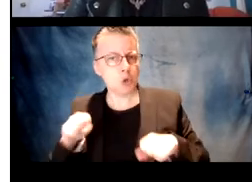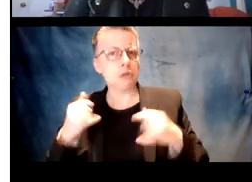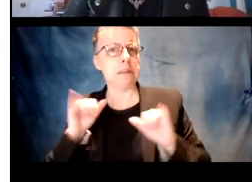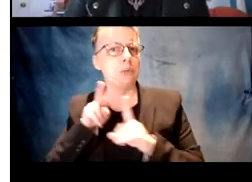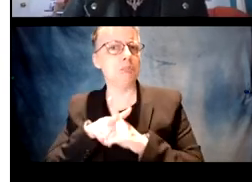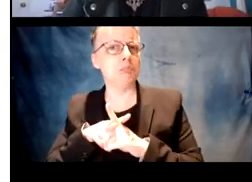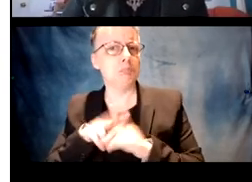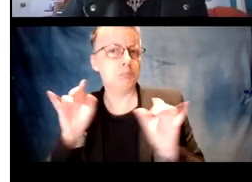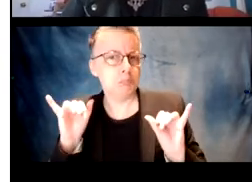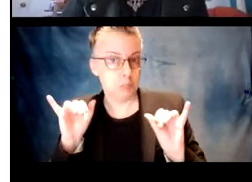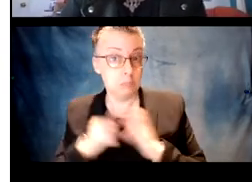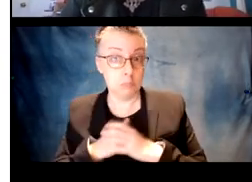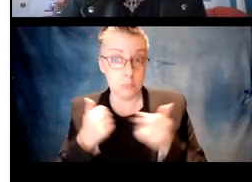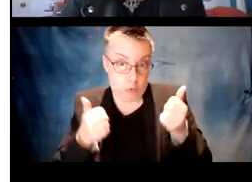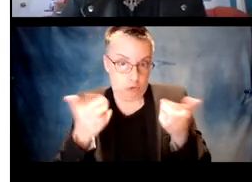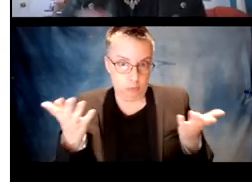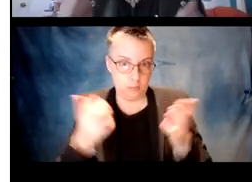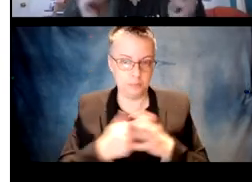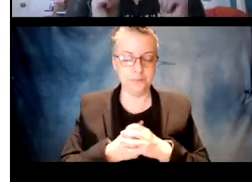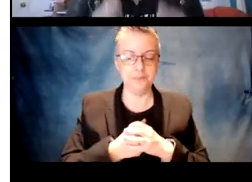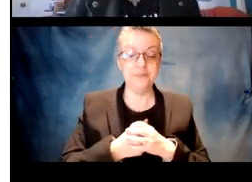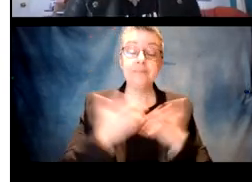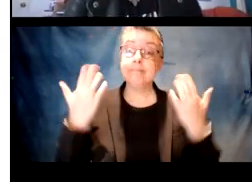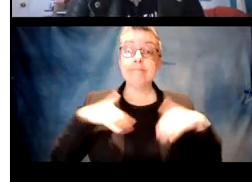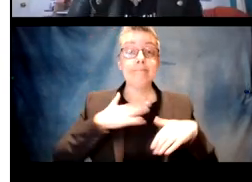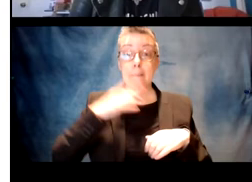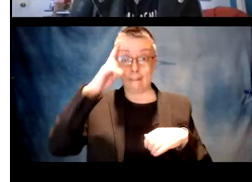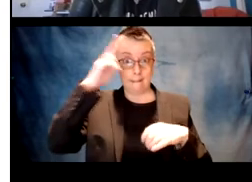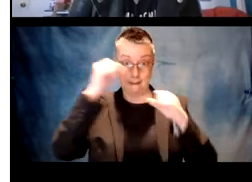input because, you know, they haven't heard the input and not because it doesn't exist.